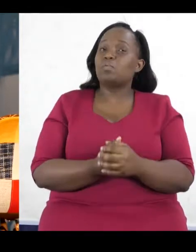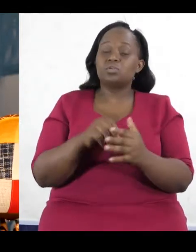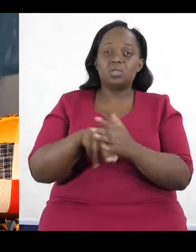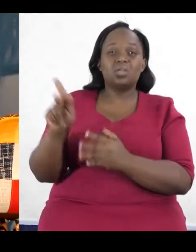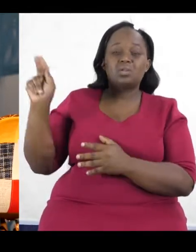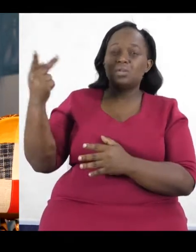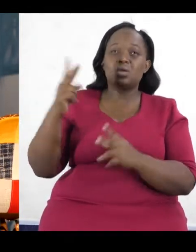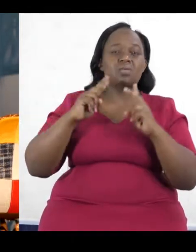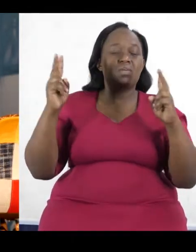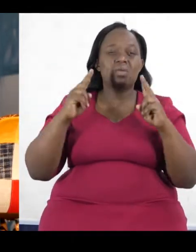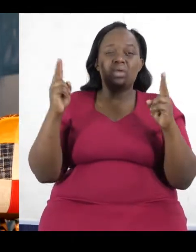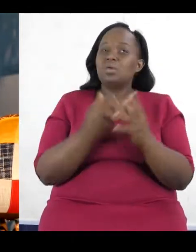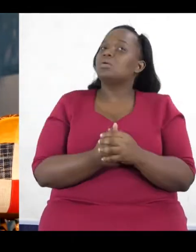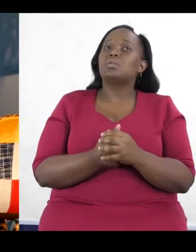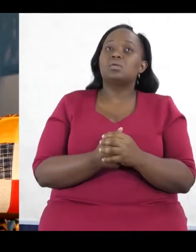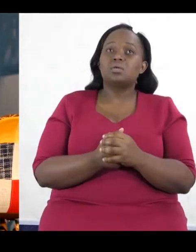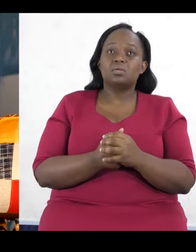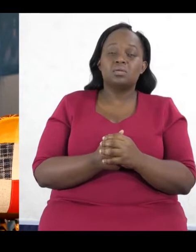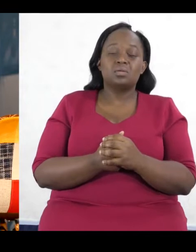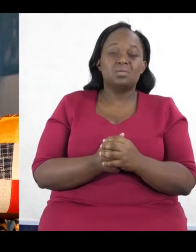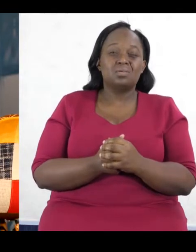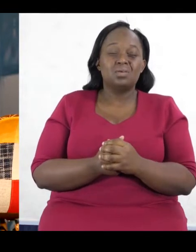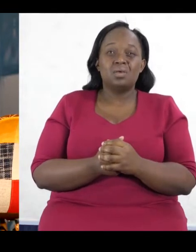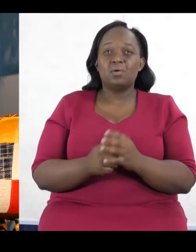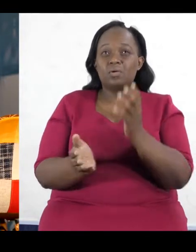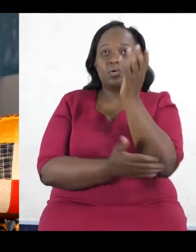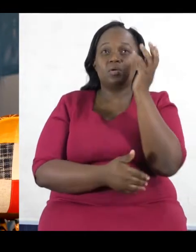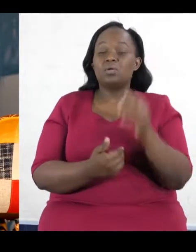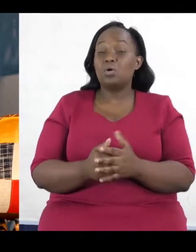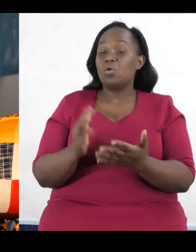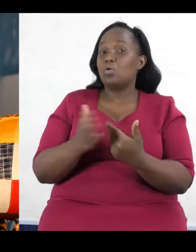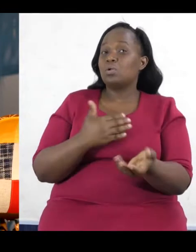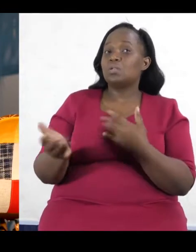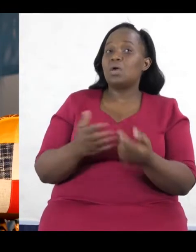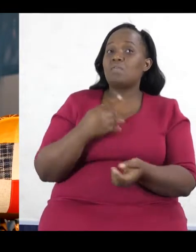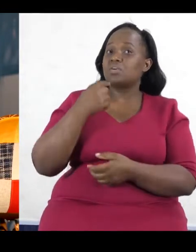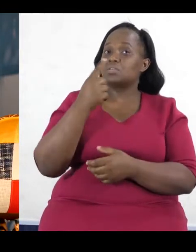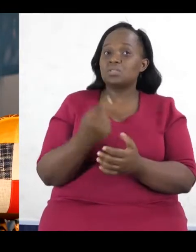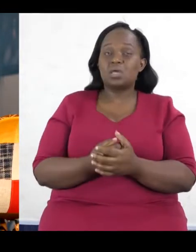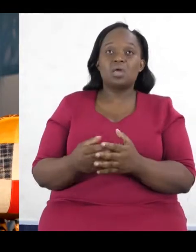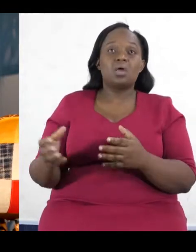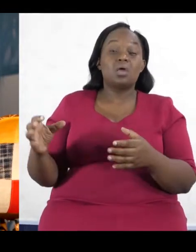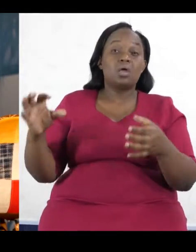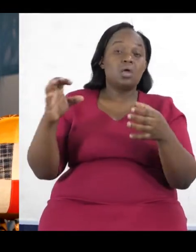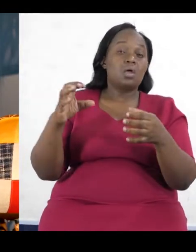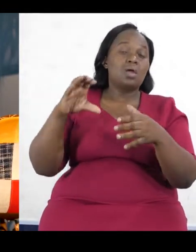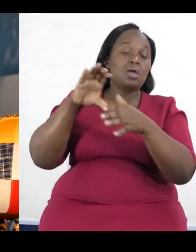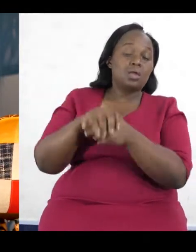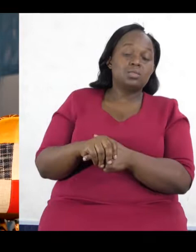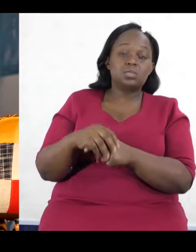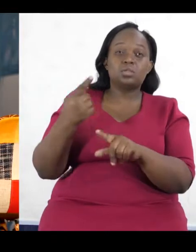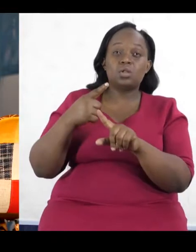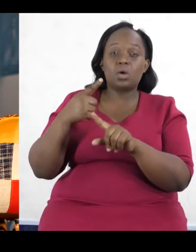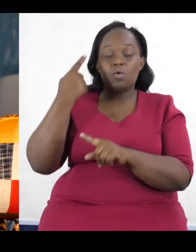very, how do I say this? It's very polarized. And whatever is said is automatically